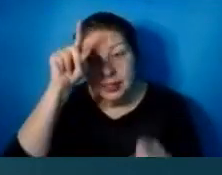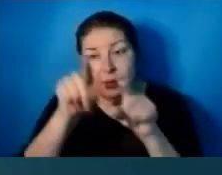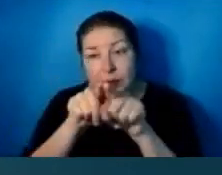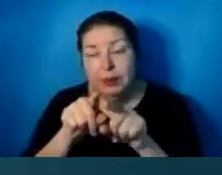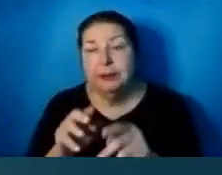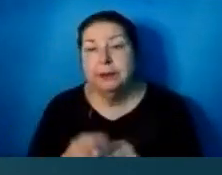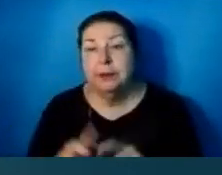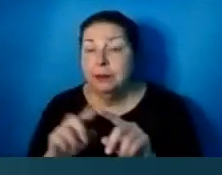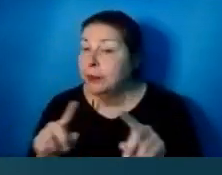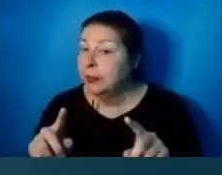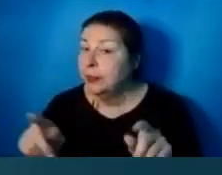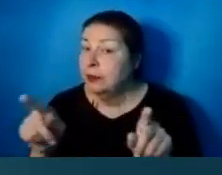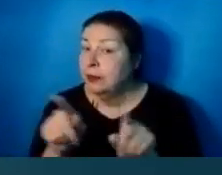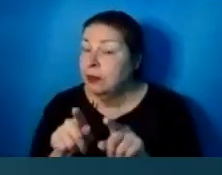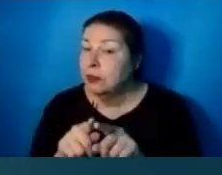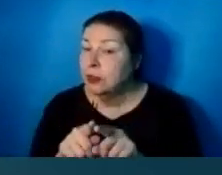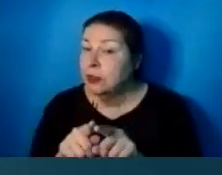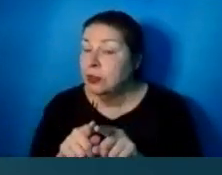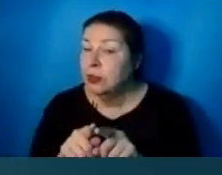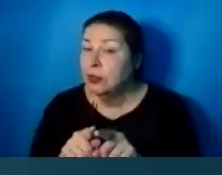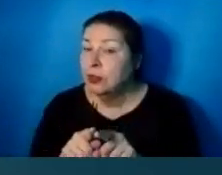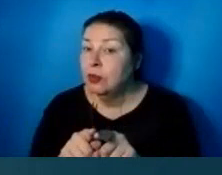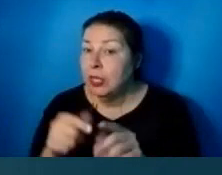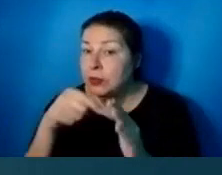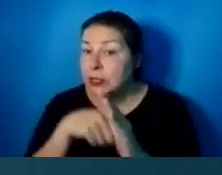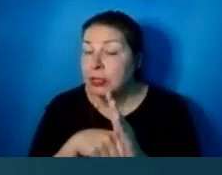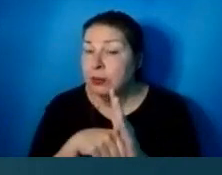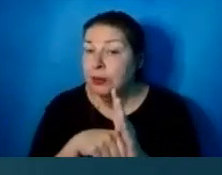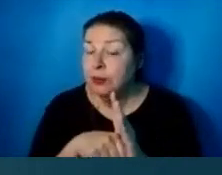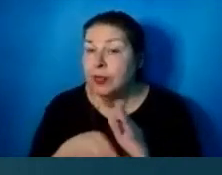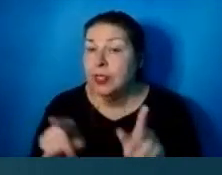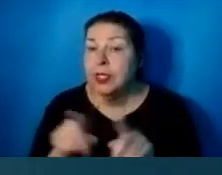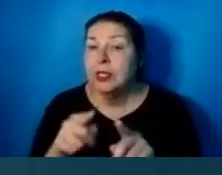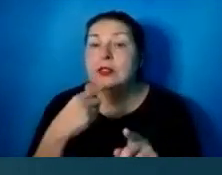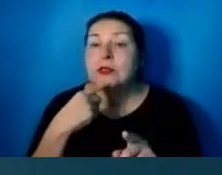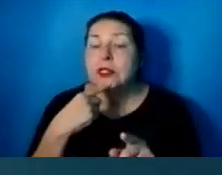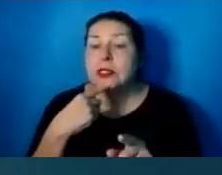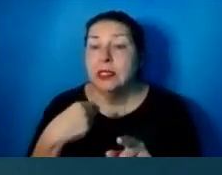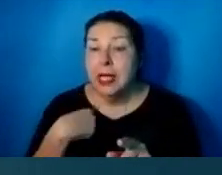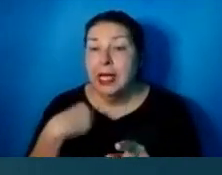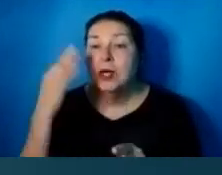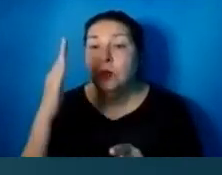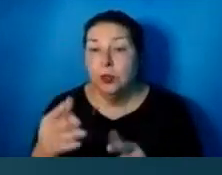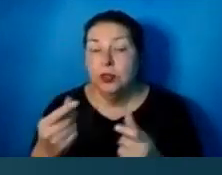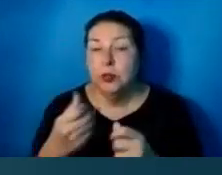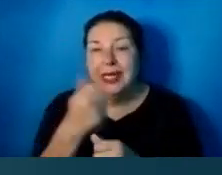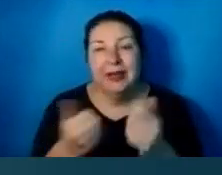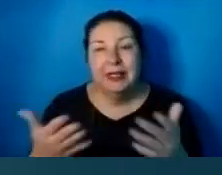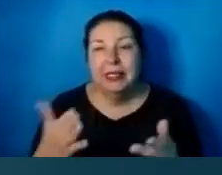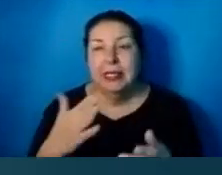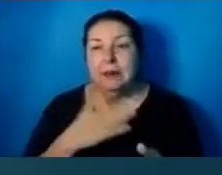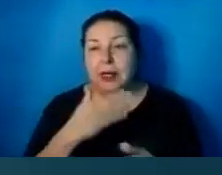But further, it obligates him a bit more. It also says, I will do everything in my power